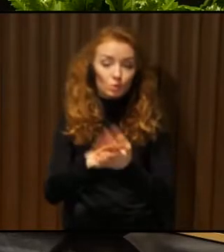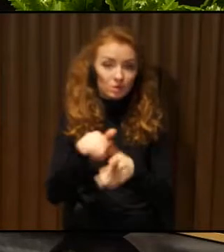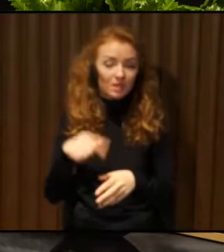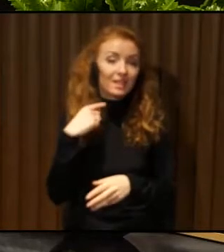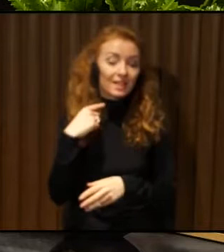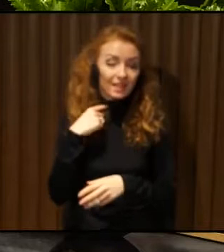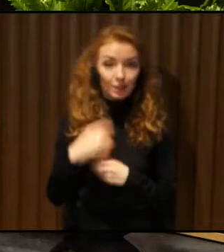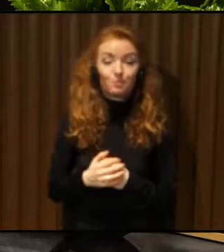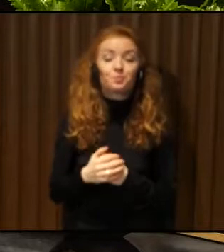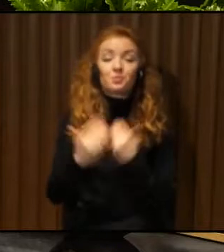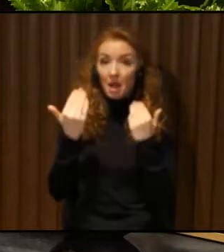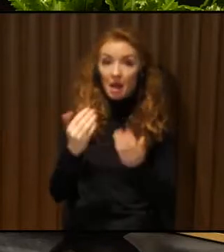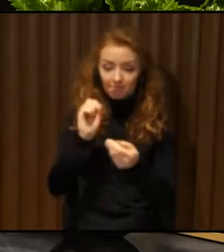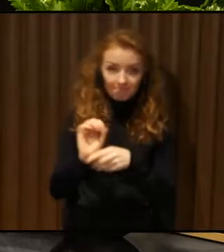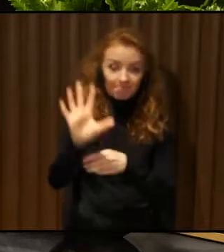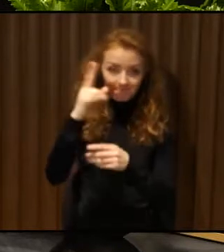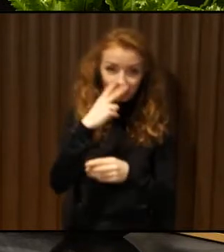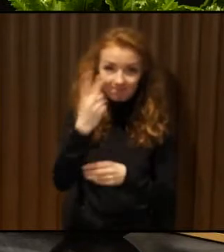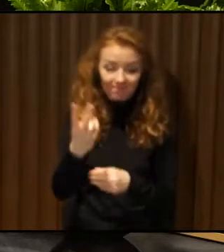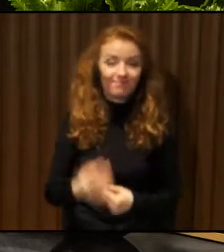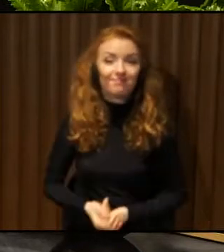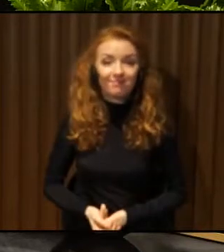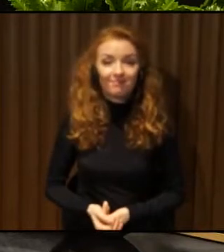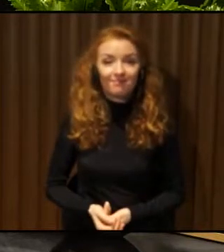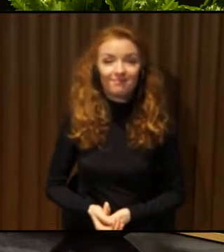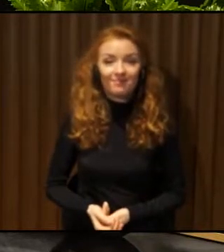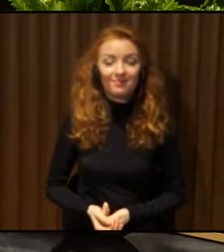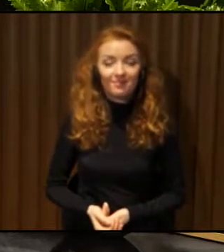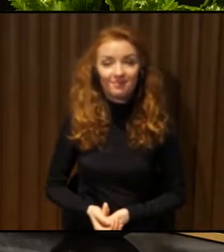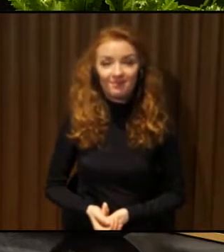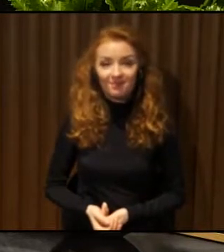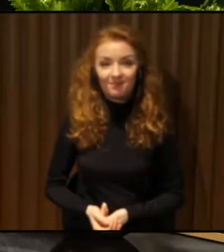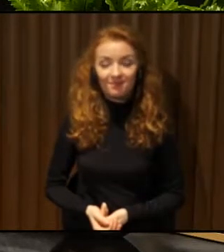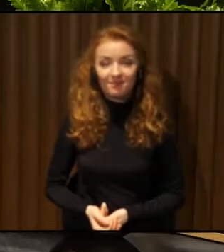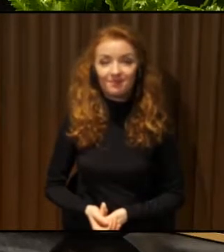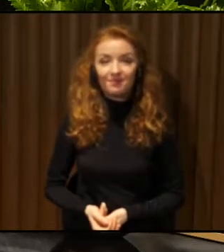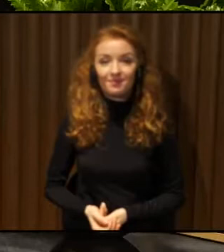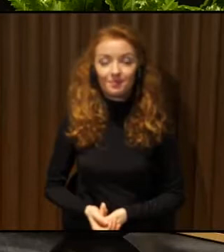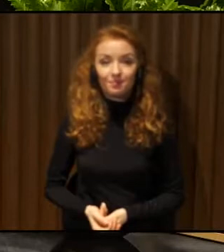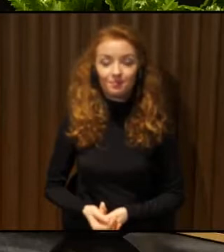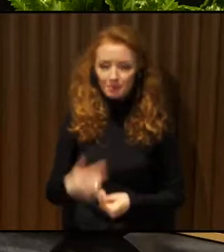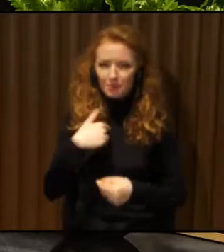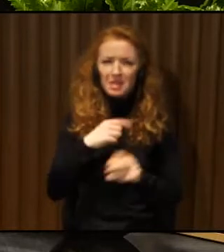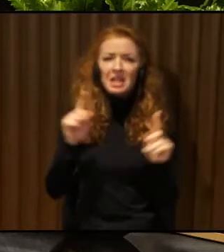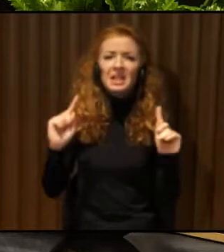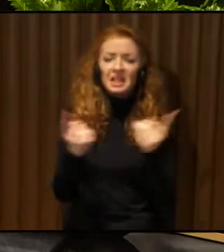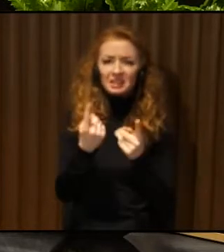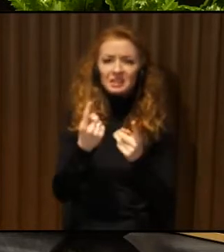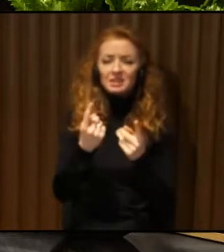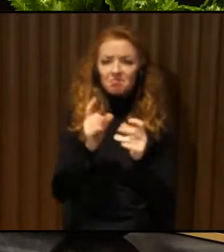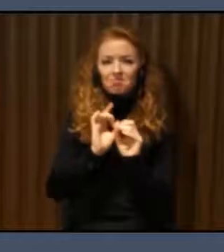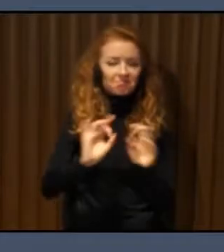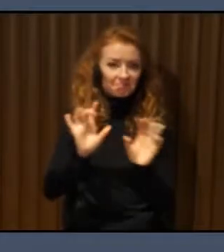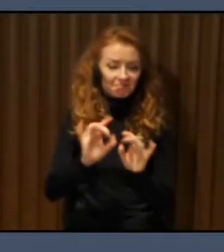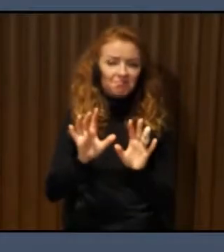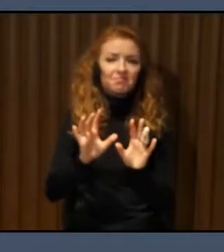share my screen. Yeah, we see it. Yes. Perfect. So I'll go quite quickly because I have seen many